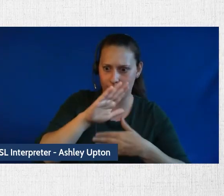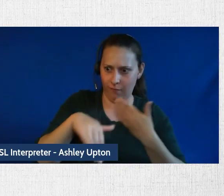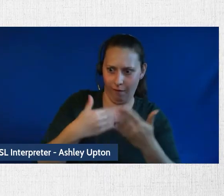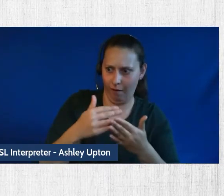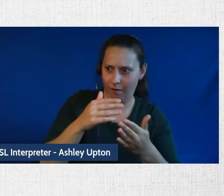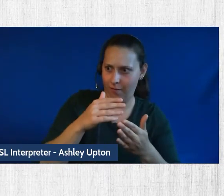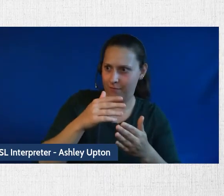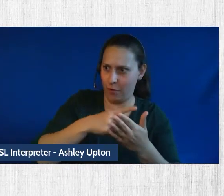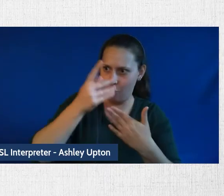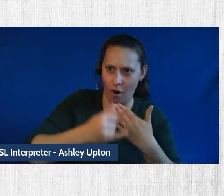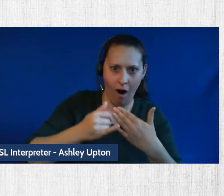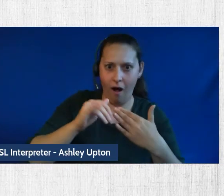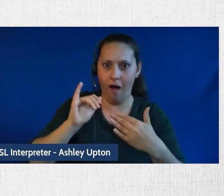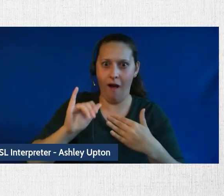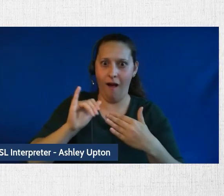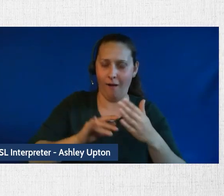together.